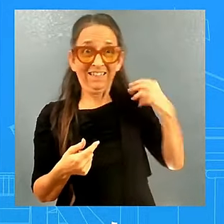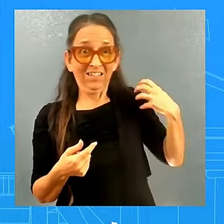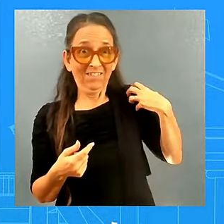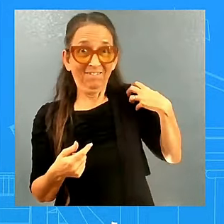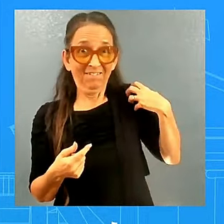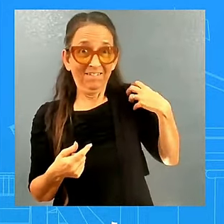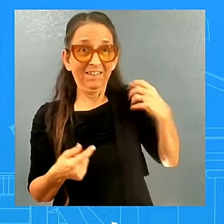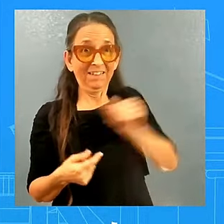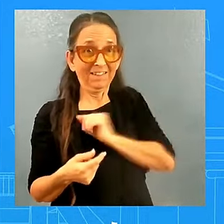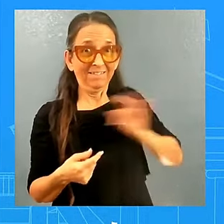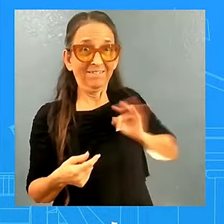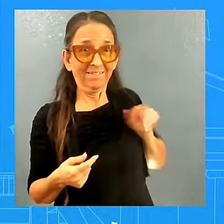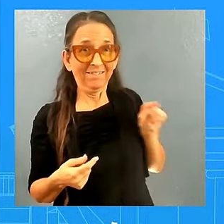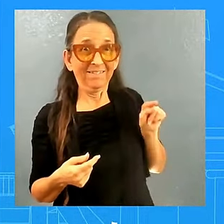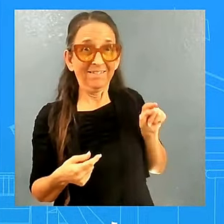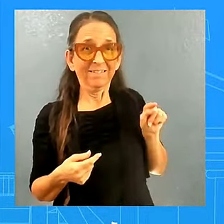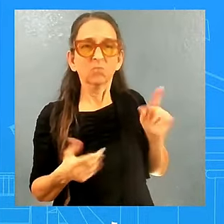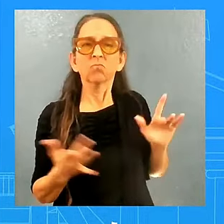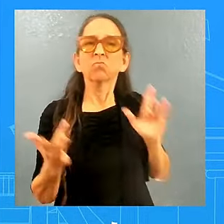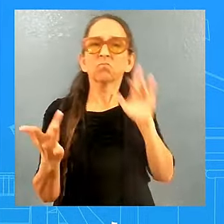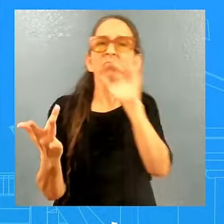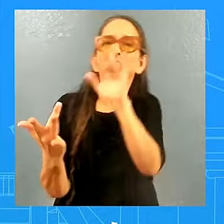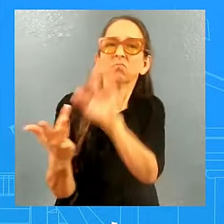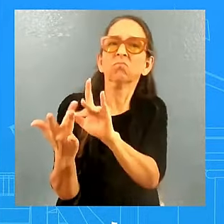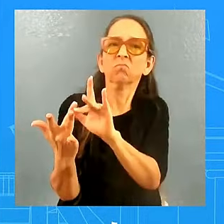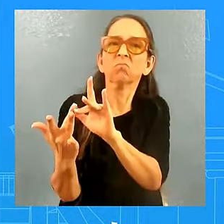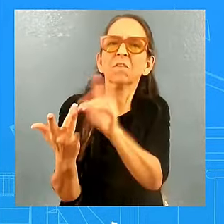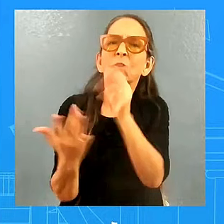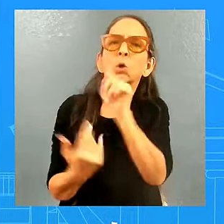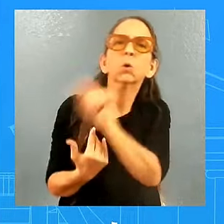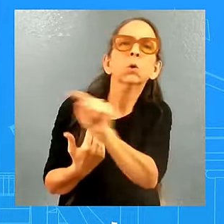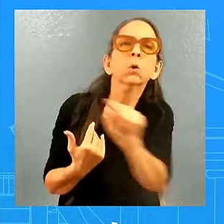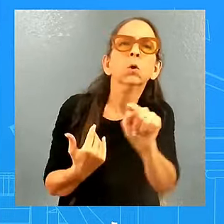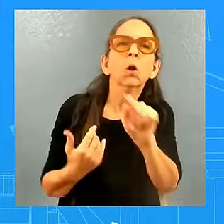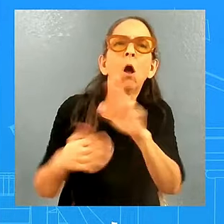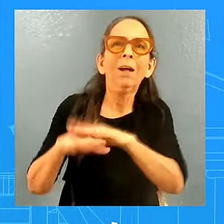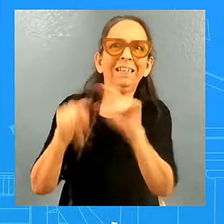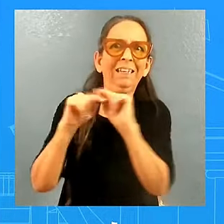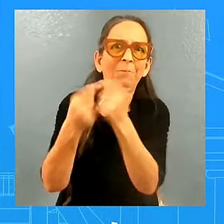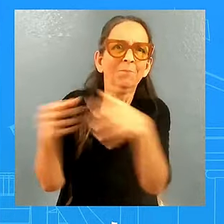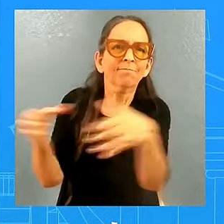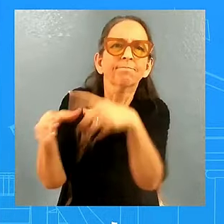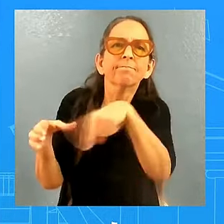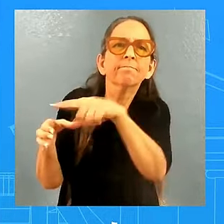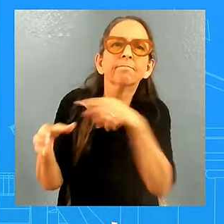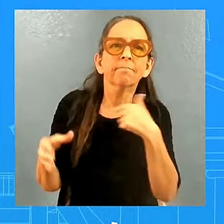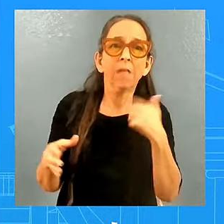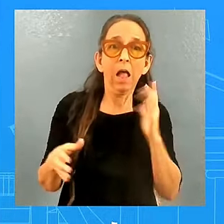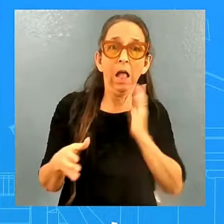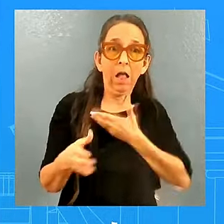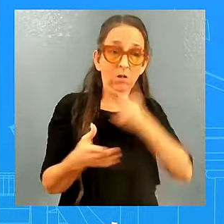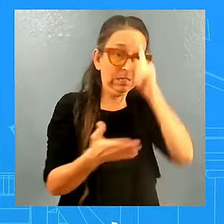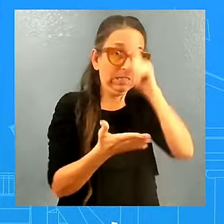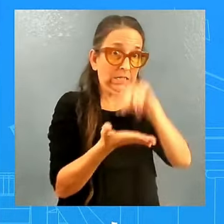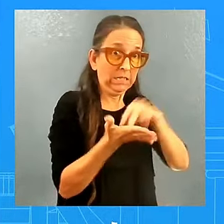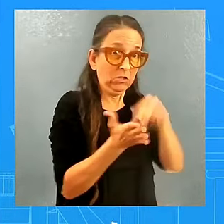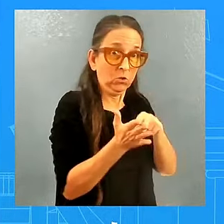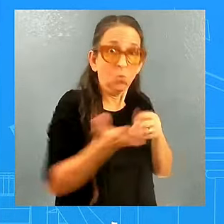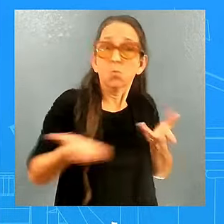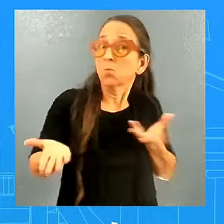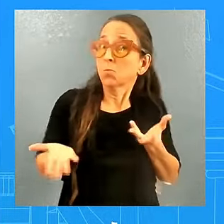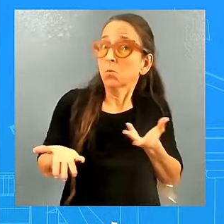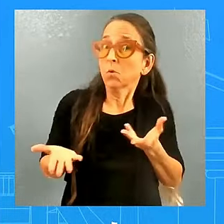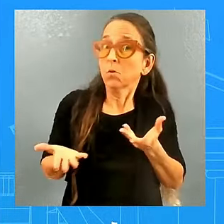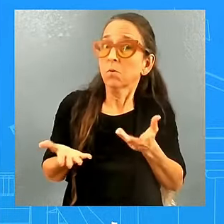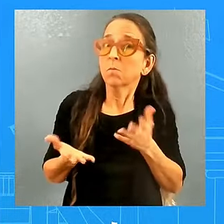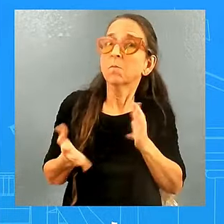Lutnick and also Linda McMahon to make clear our intention to lead an orderly transition